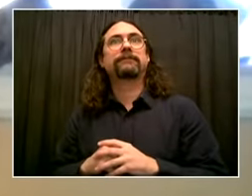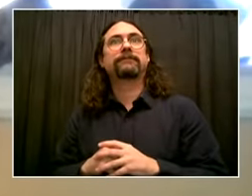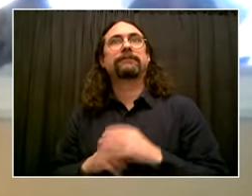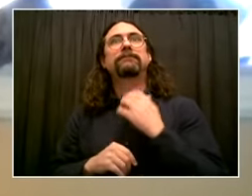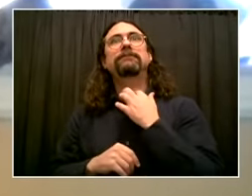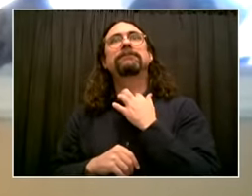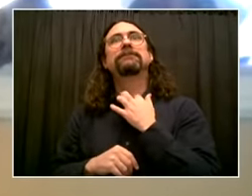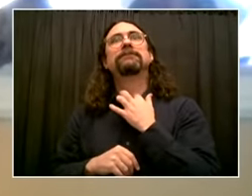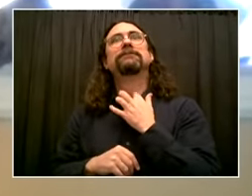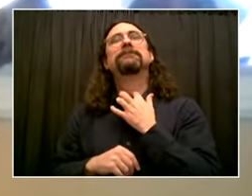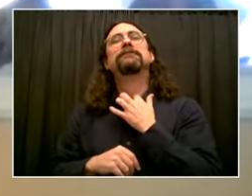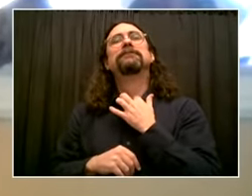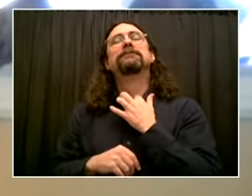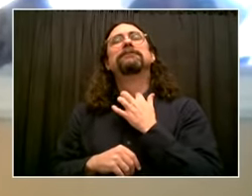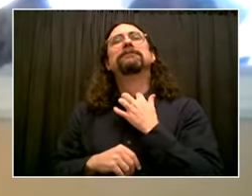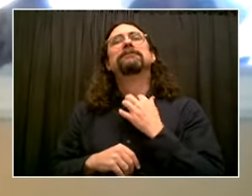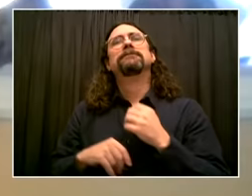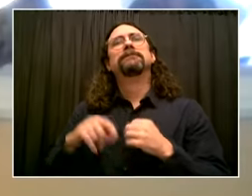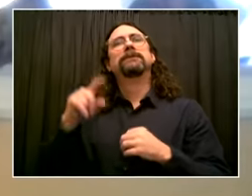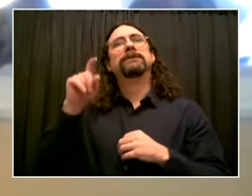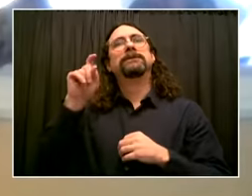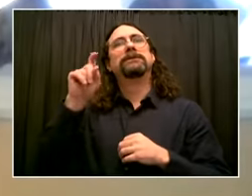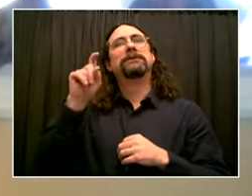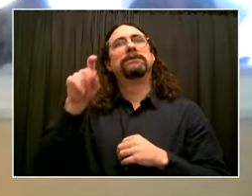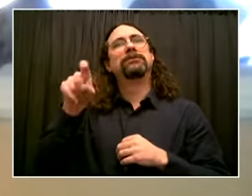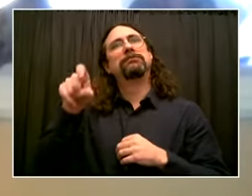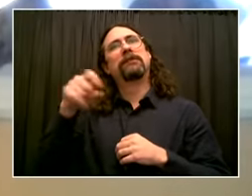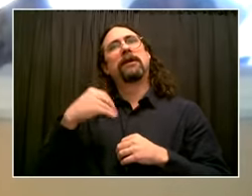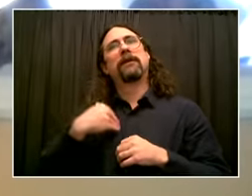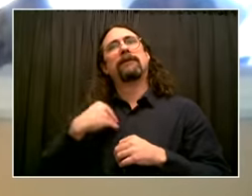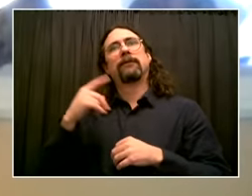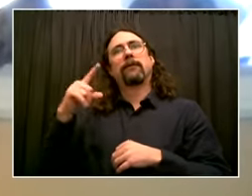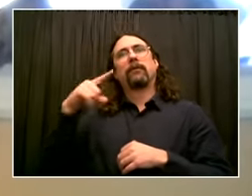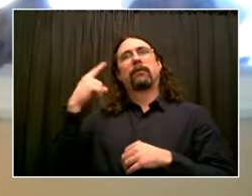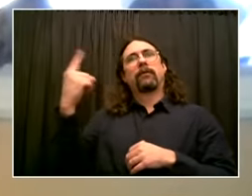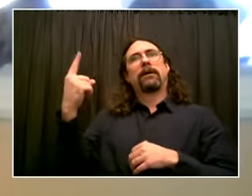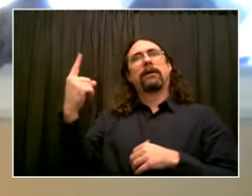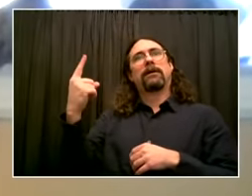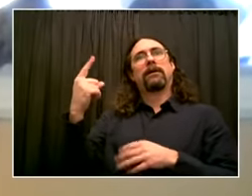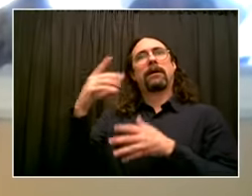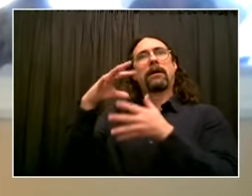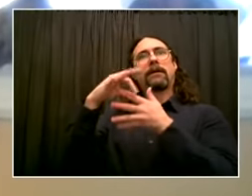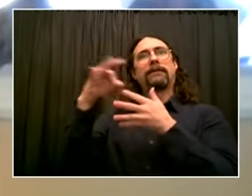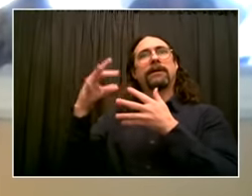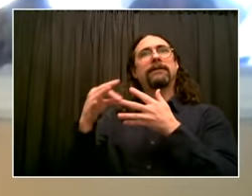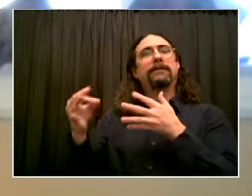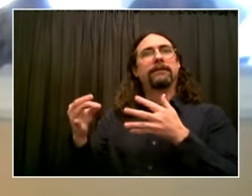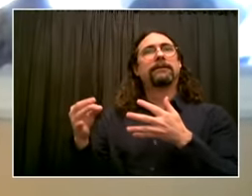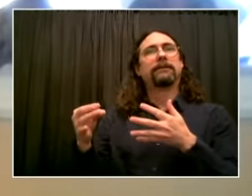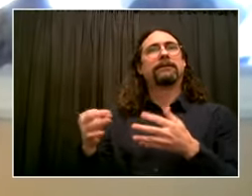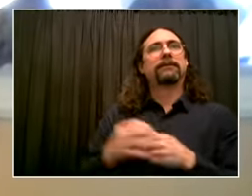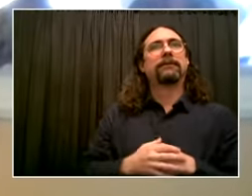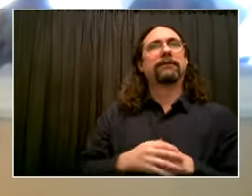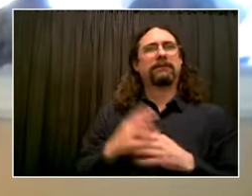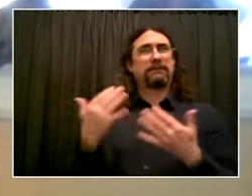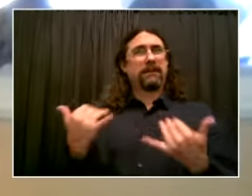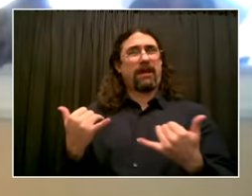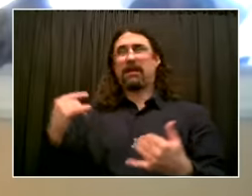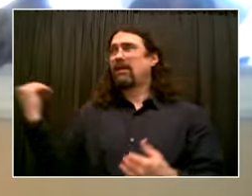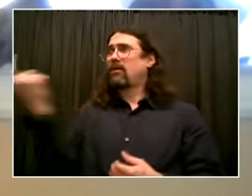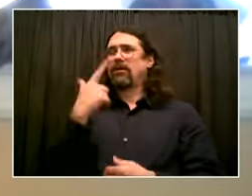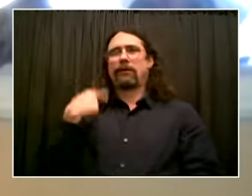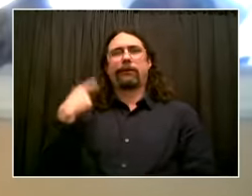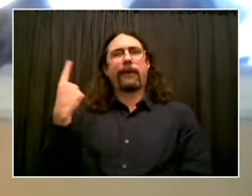a more competitive atmosphere for broadband and thus give us more quality, but more importantly, affordable